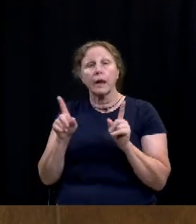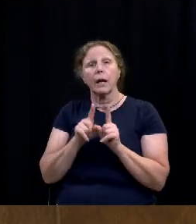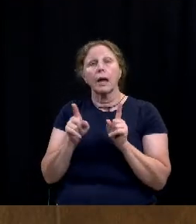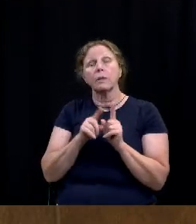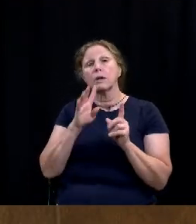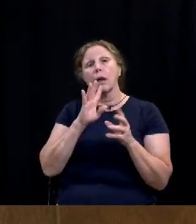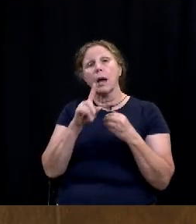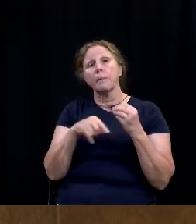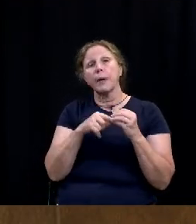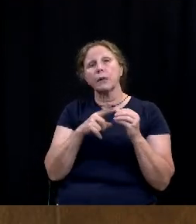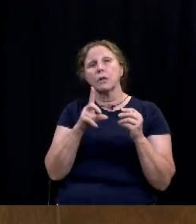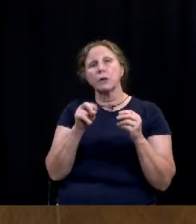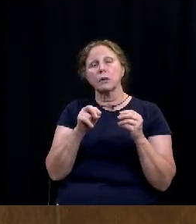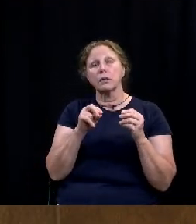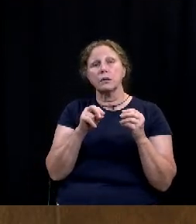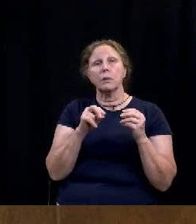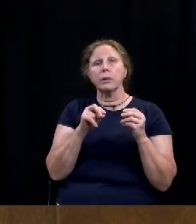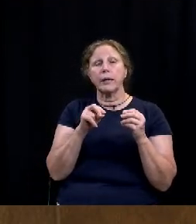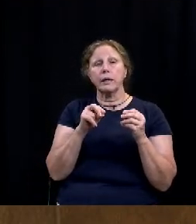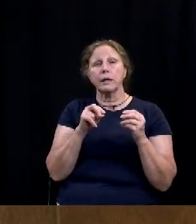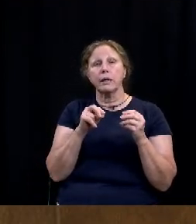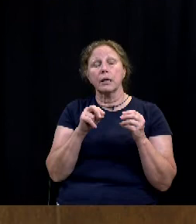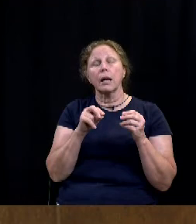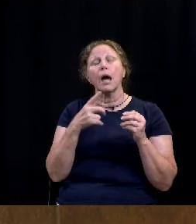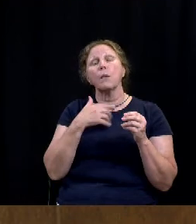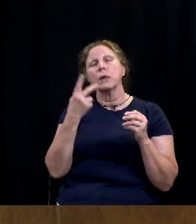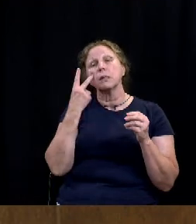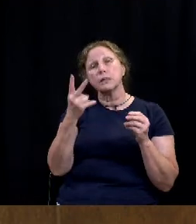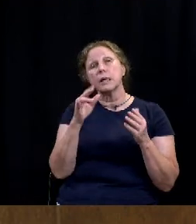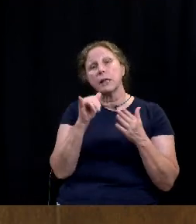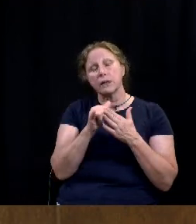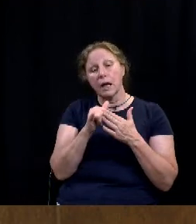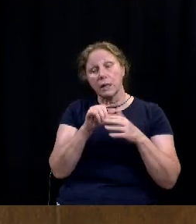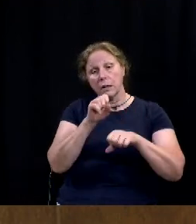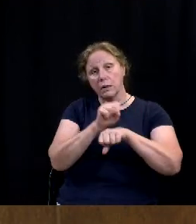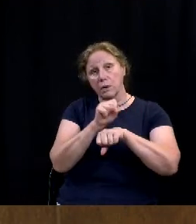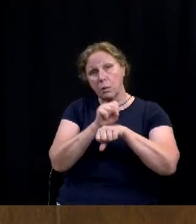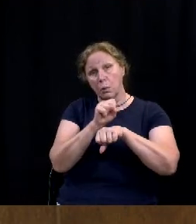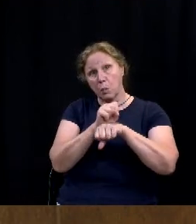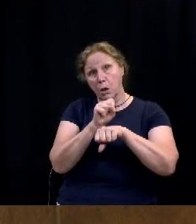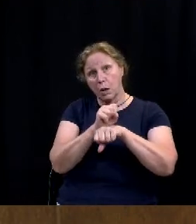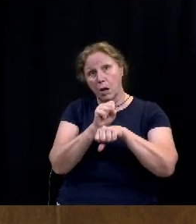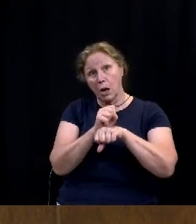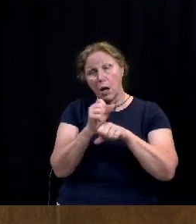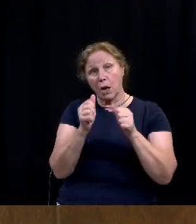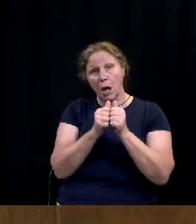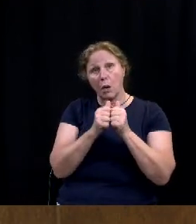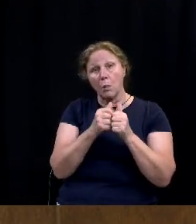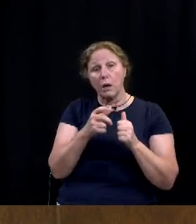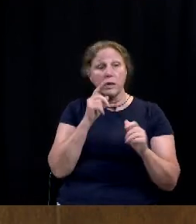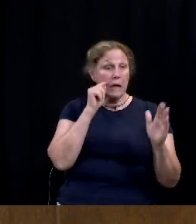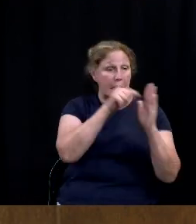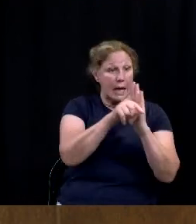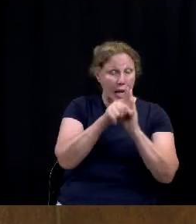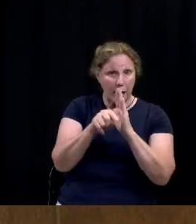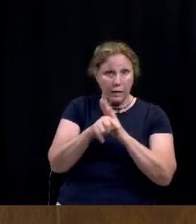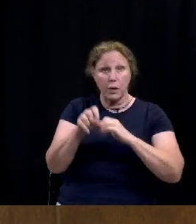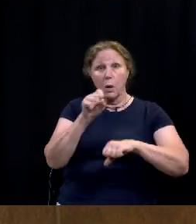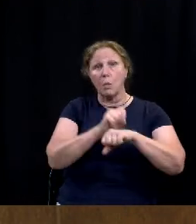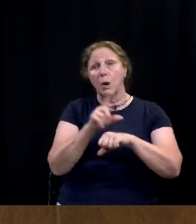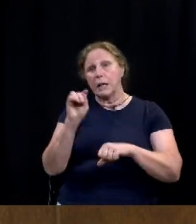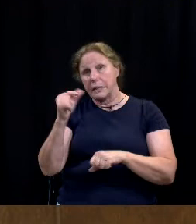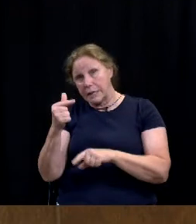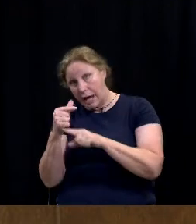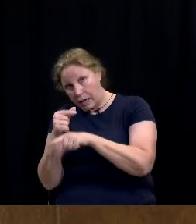i will continue to do but um i want to see it in the efforts that you know along with homicides but the work that tag is doing